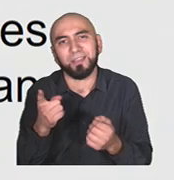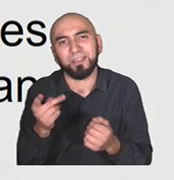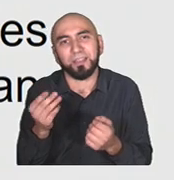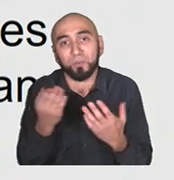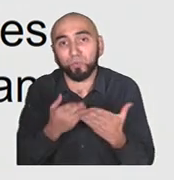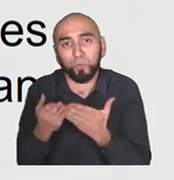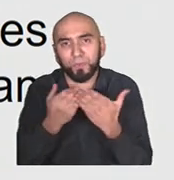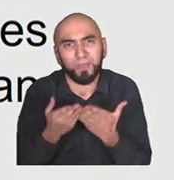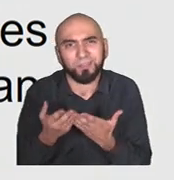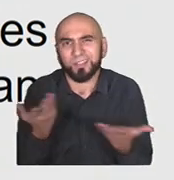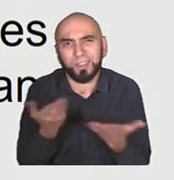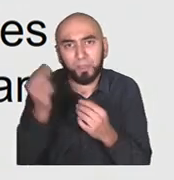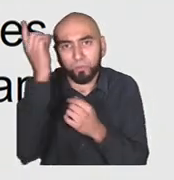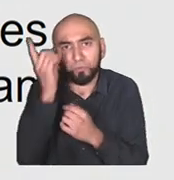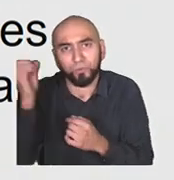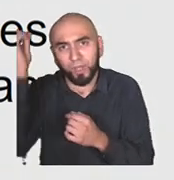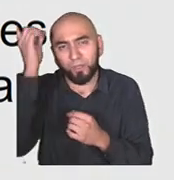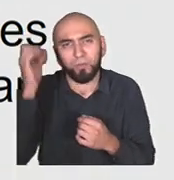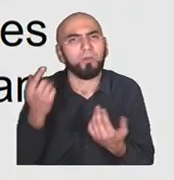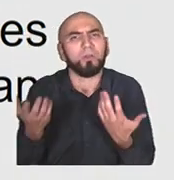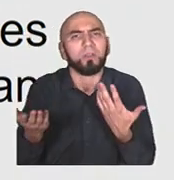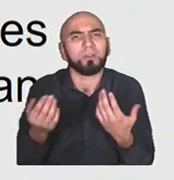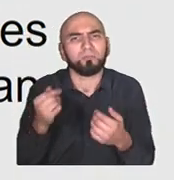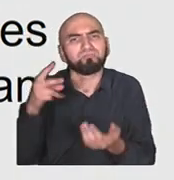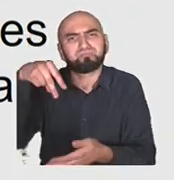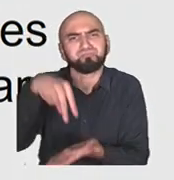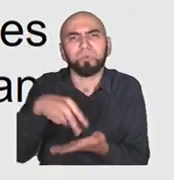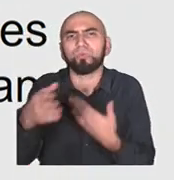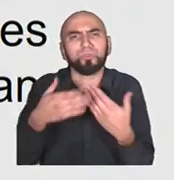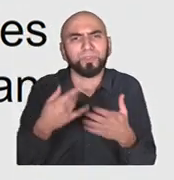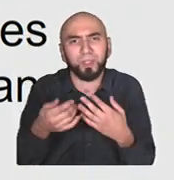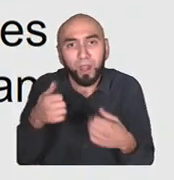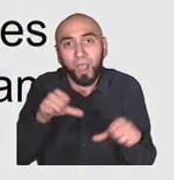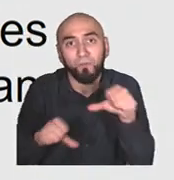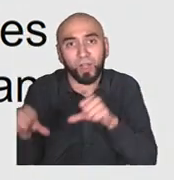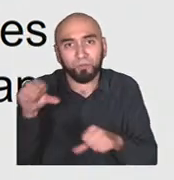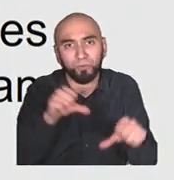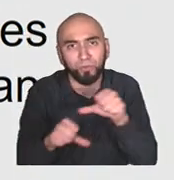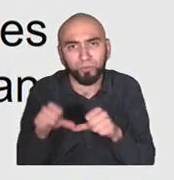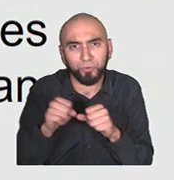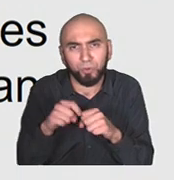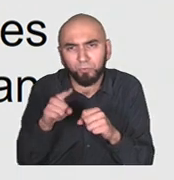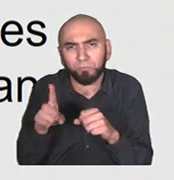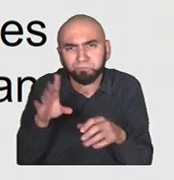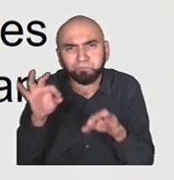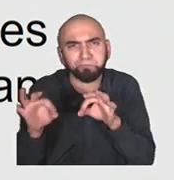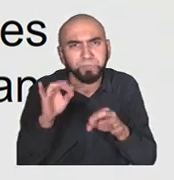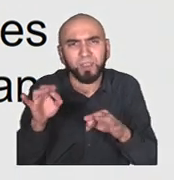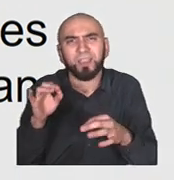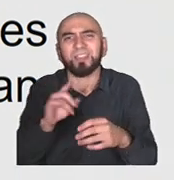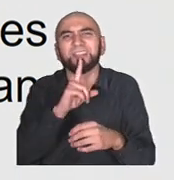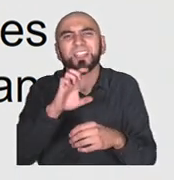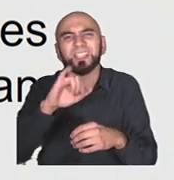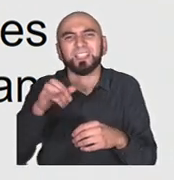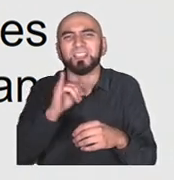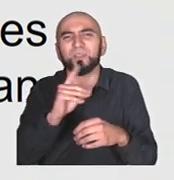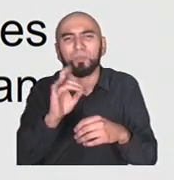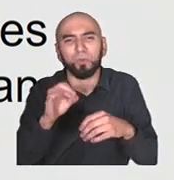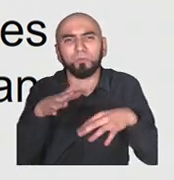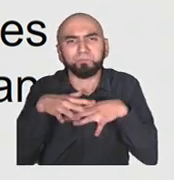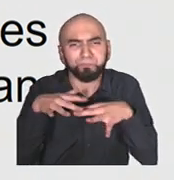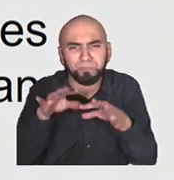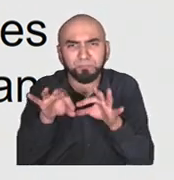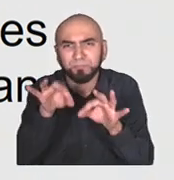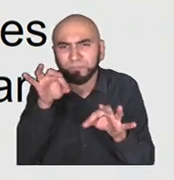tissue samples, and it was very time-consuming. It hurt your eyes. It hurt your wrists. And instead of doing interesting work about solving